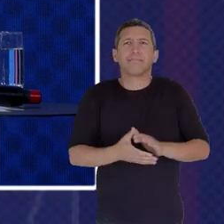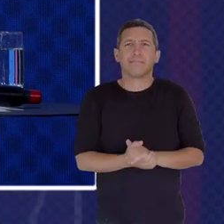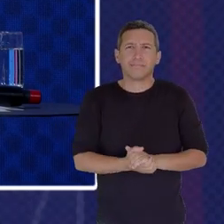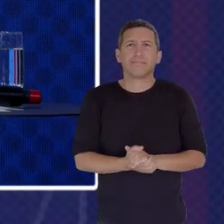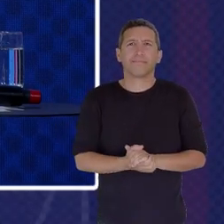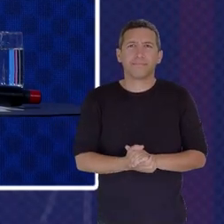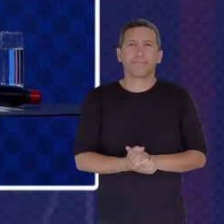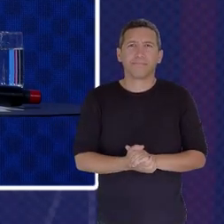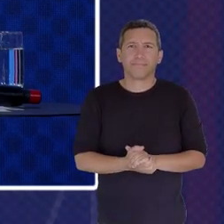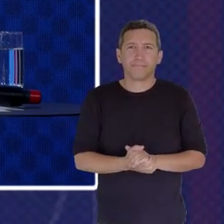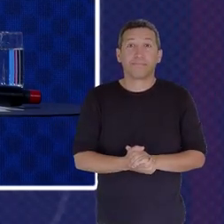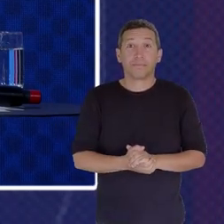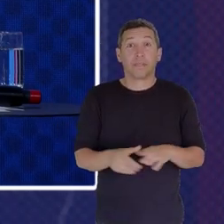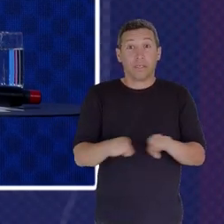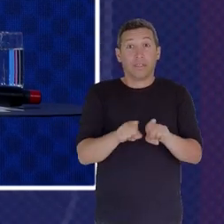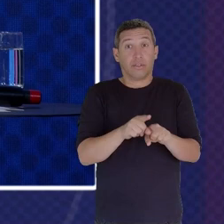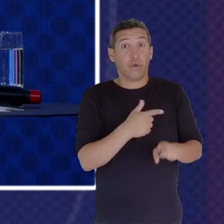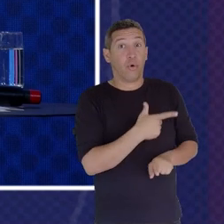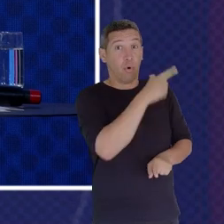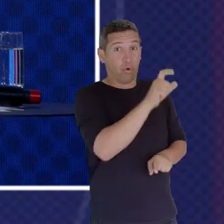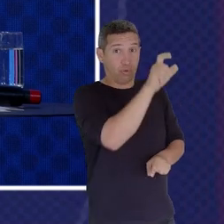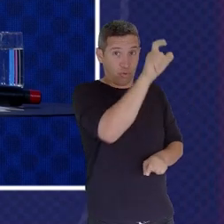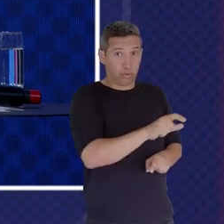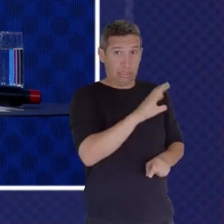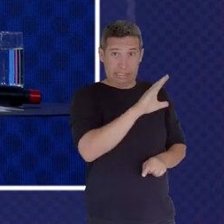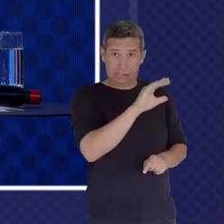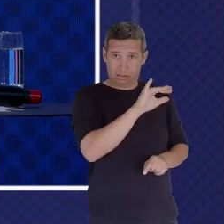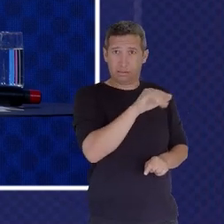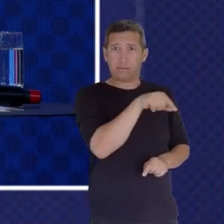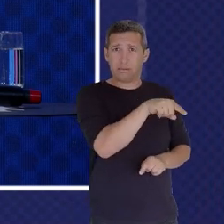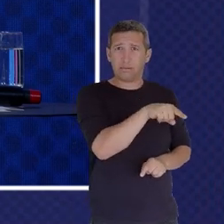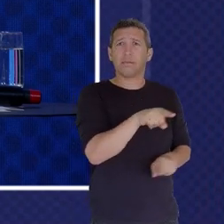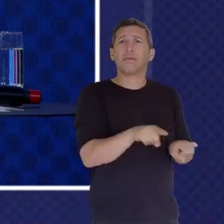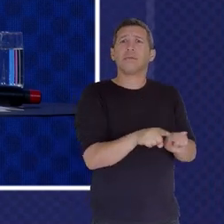Robert Hook Had The Law That Was Named After Him About The